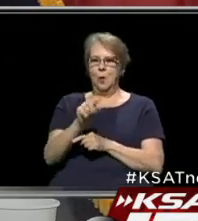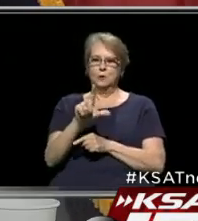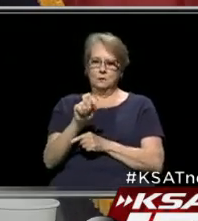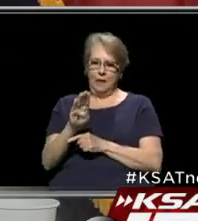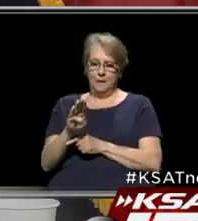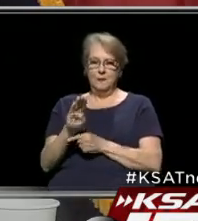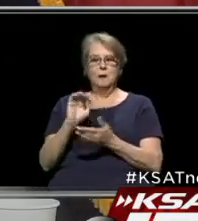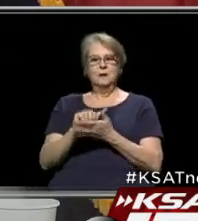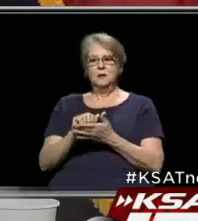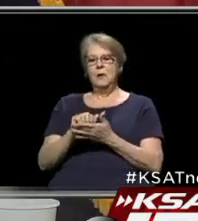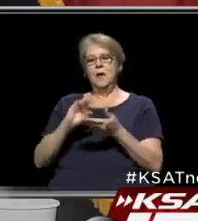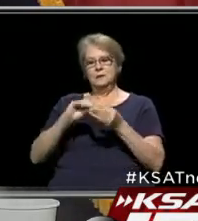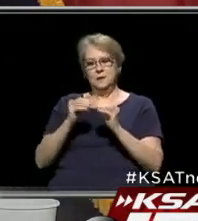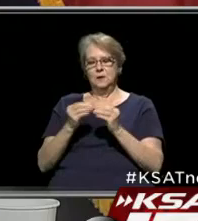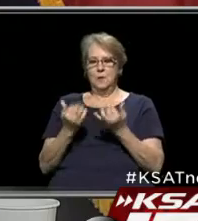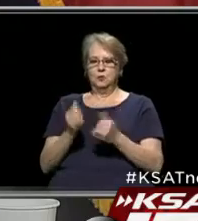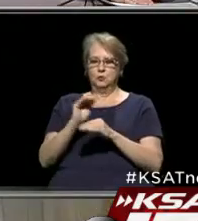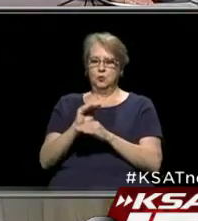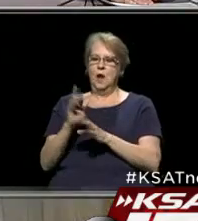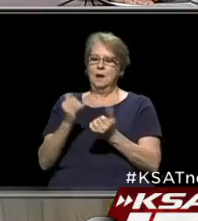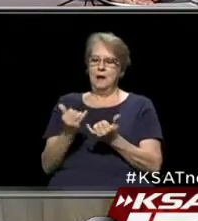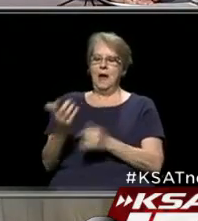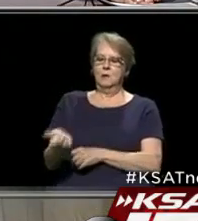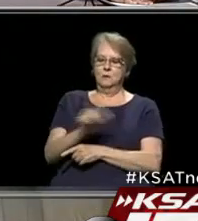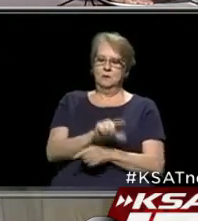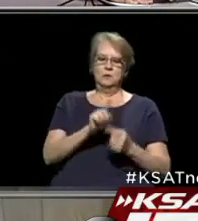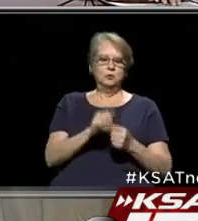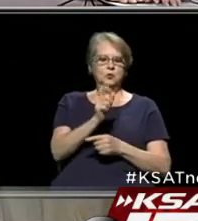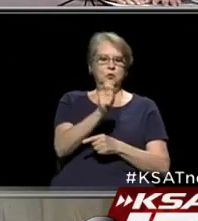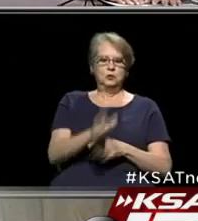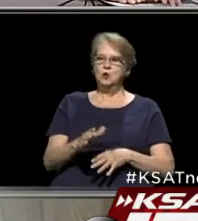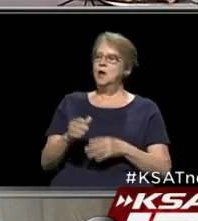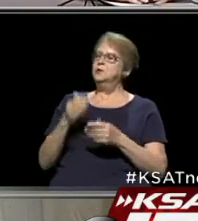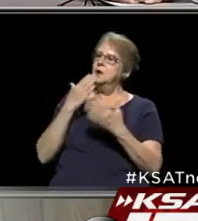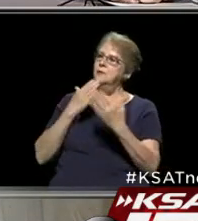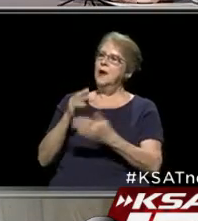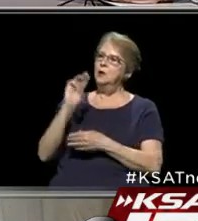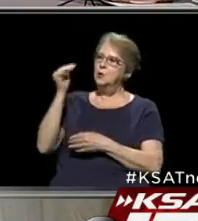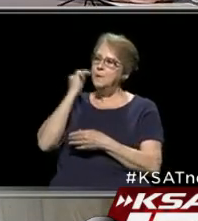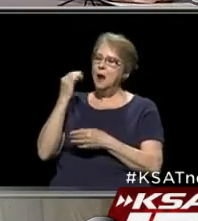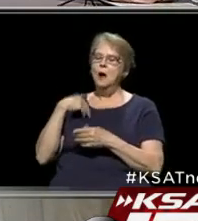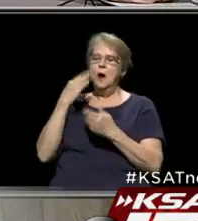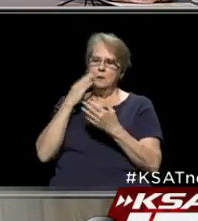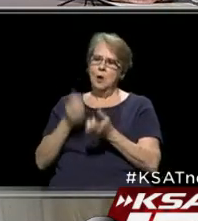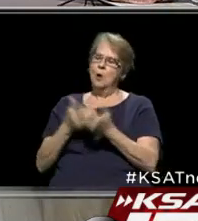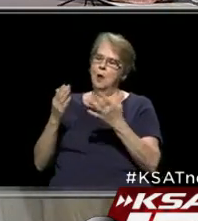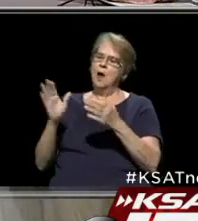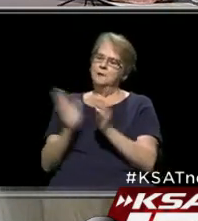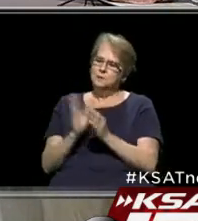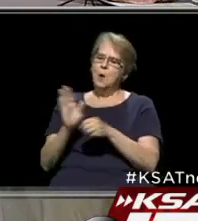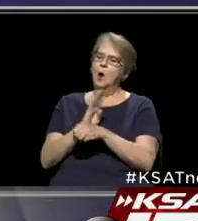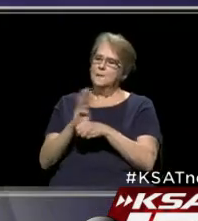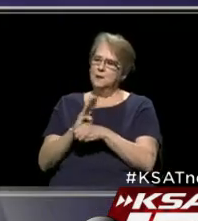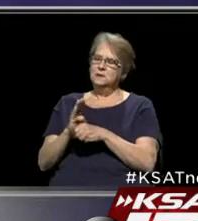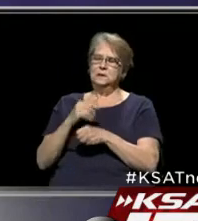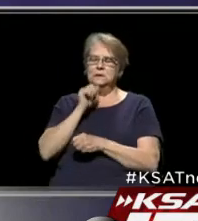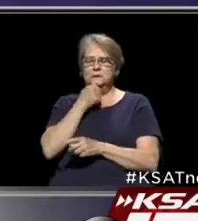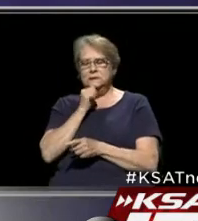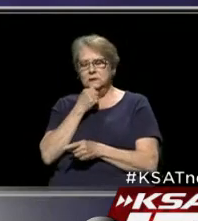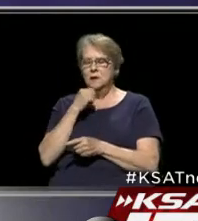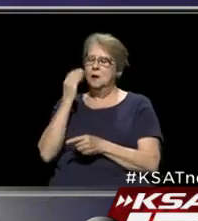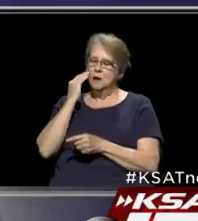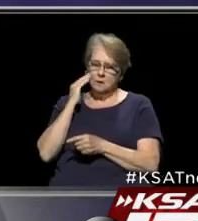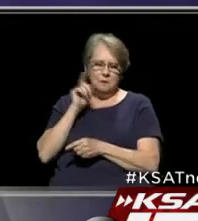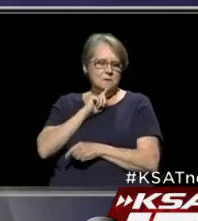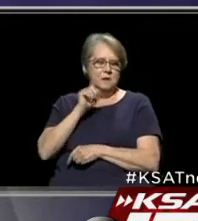So those are the updates on the numbers tonight and I'll turn it over now to the judge. Thanks, Mayor. I know a lot of small businesses out there are suffering. I